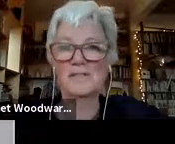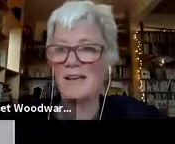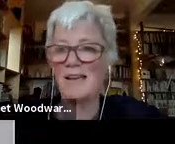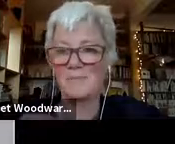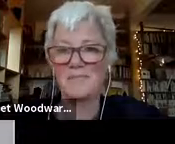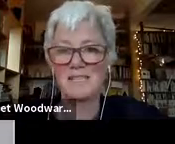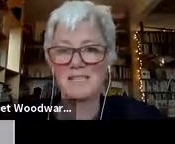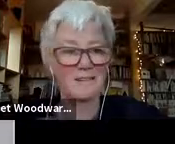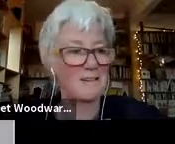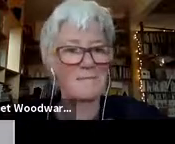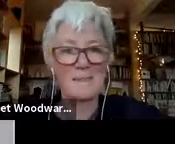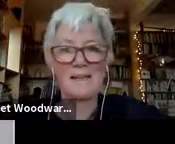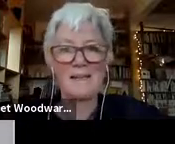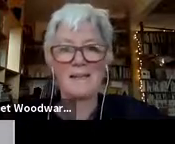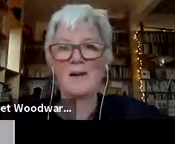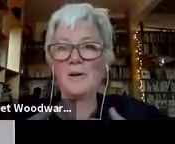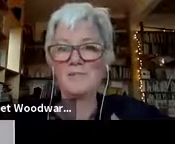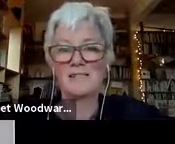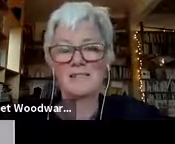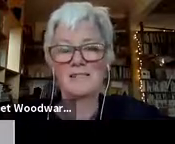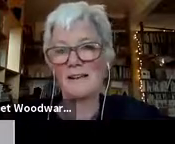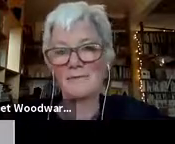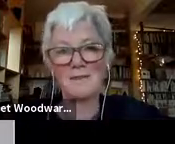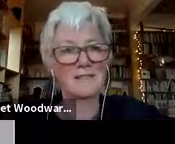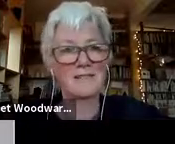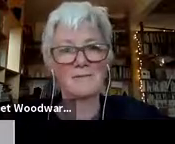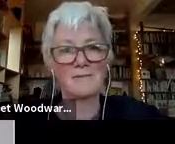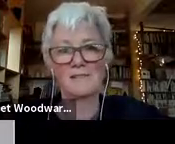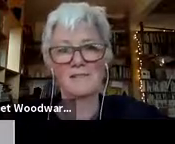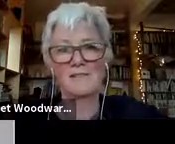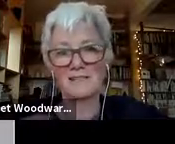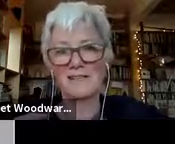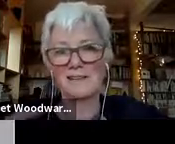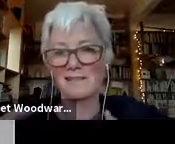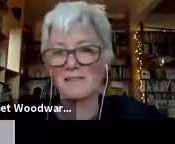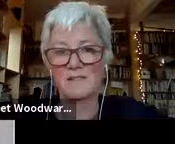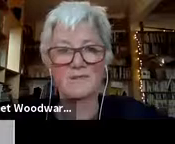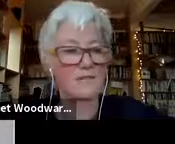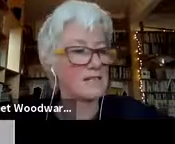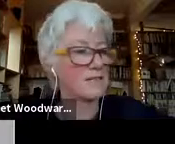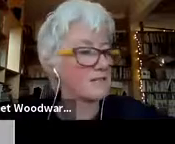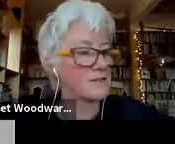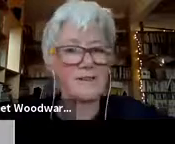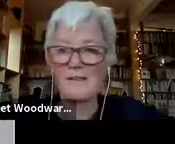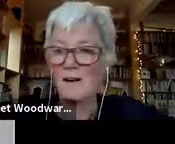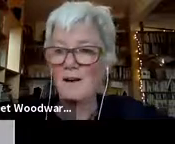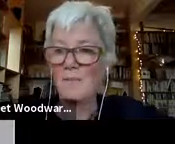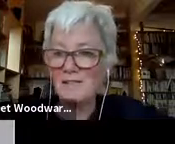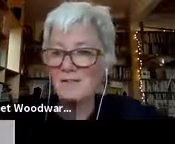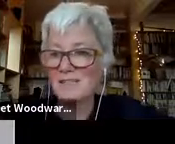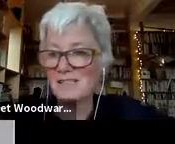choose to pluck out particular objects and artefacts and events to thread together this story. So